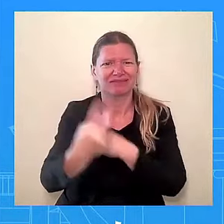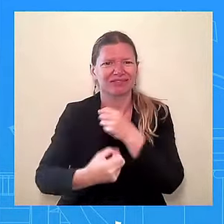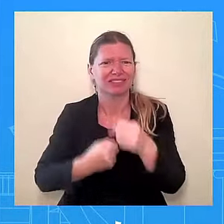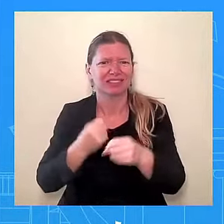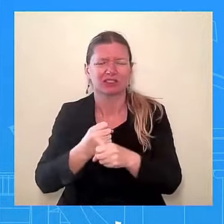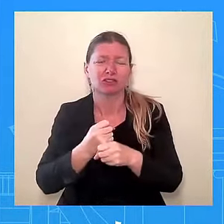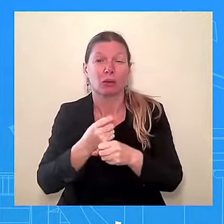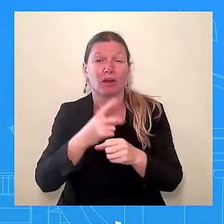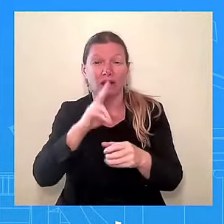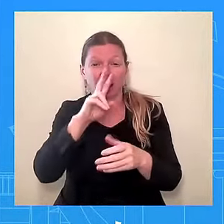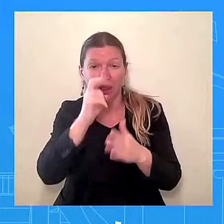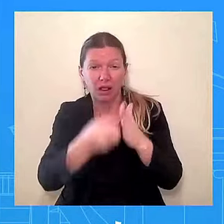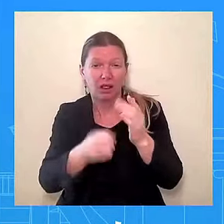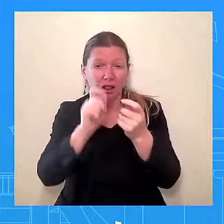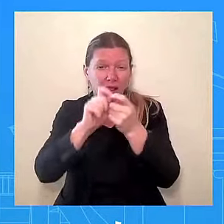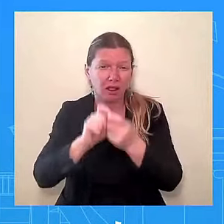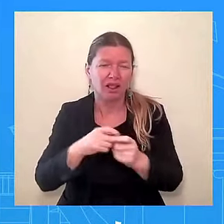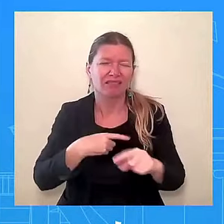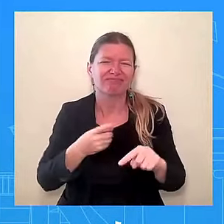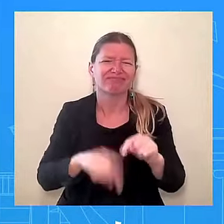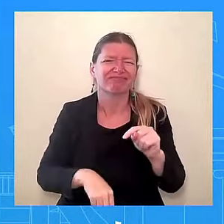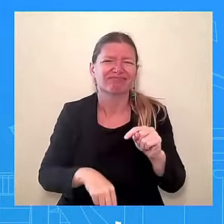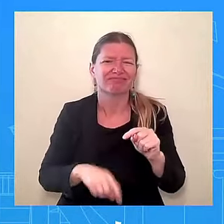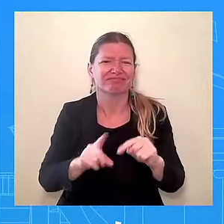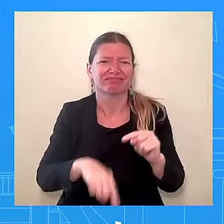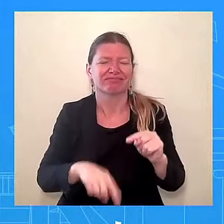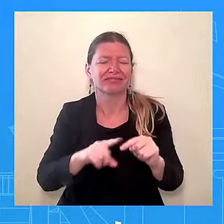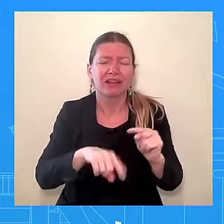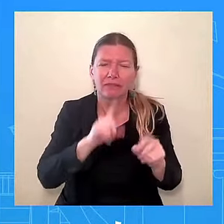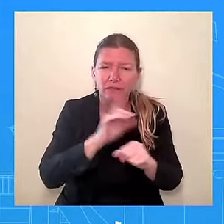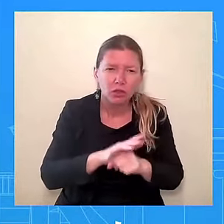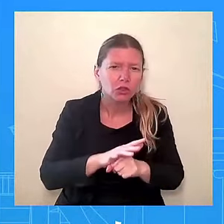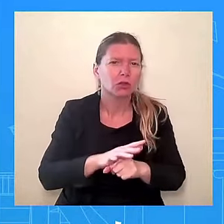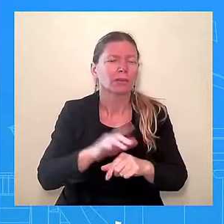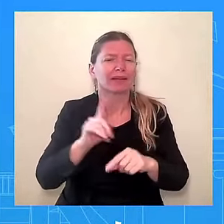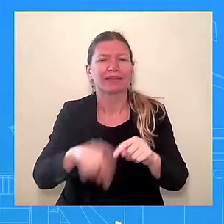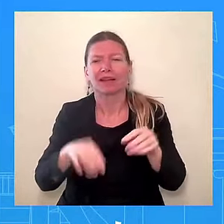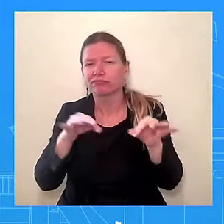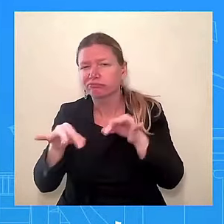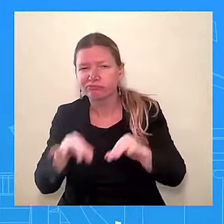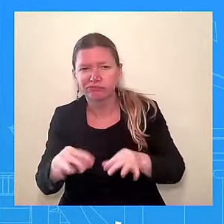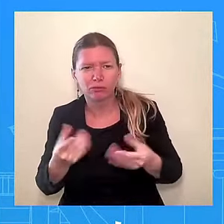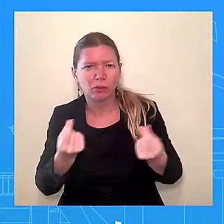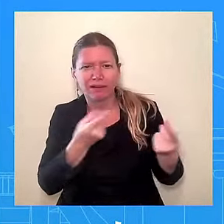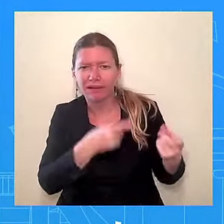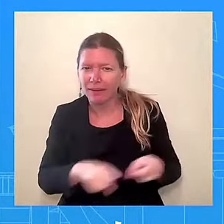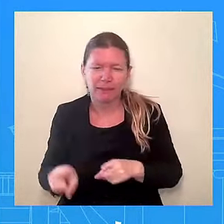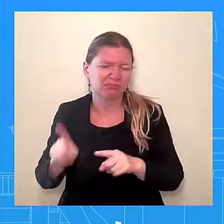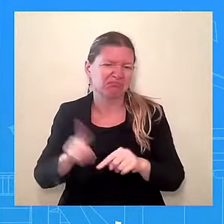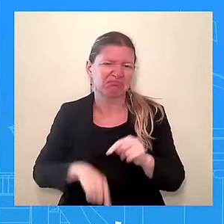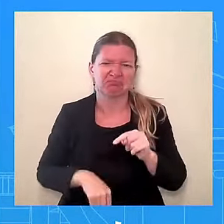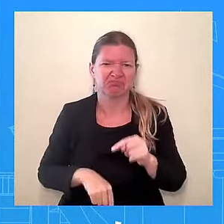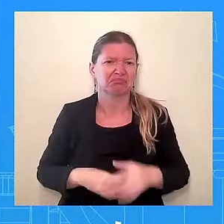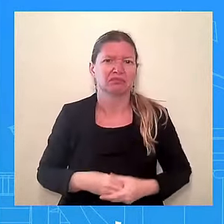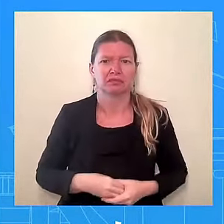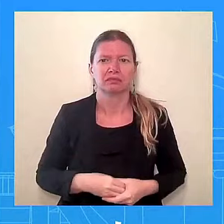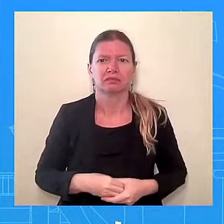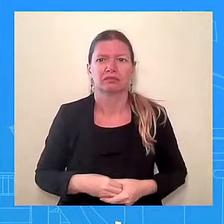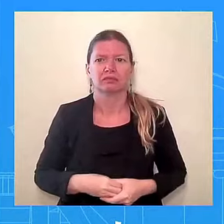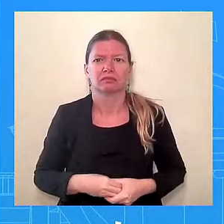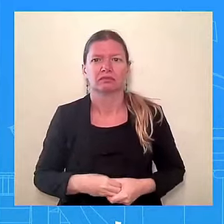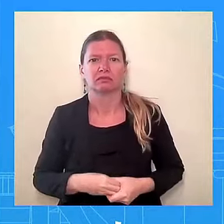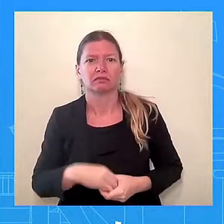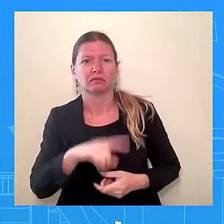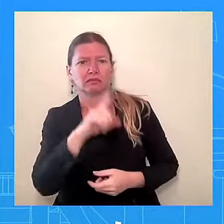here or layout. What we're going to do is continue to do the work. Just a follow-up on the scheduling question. Yeah, sure. As the president